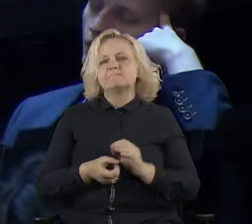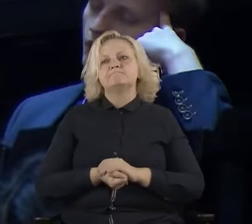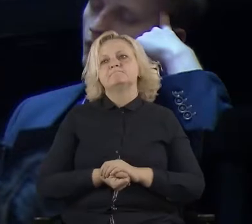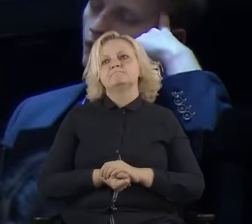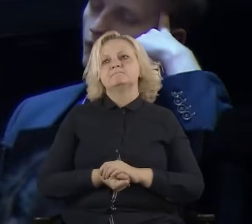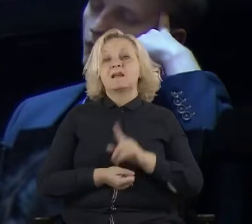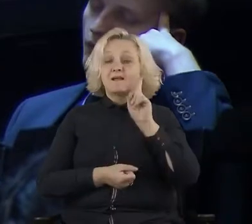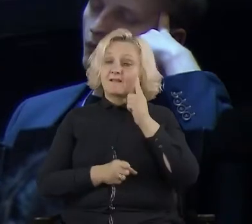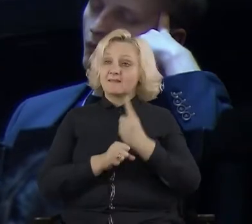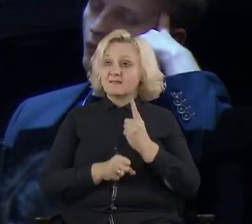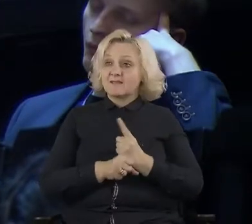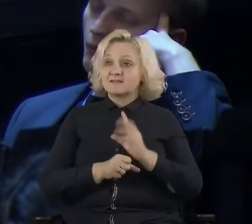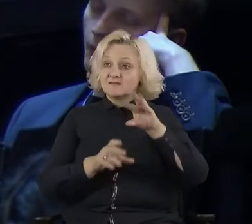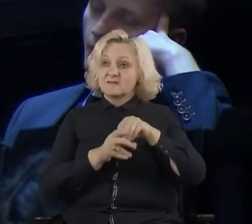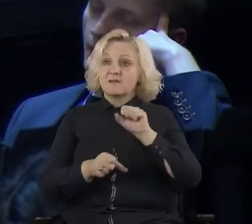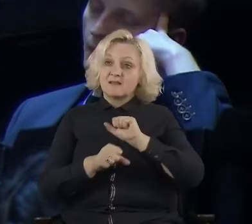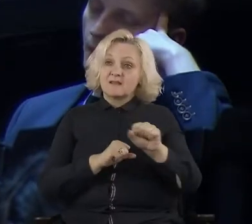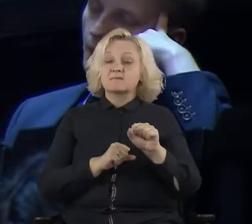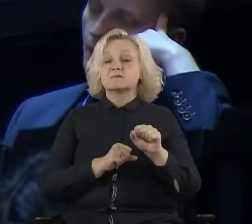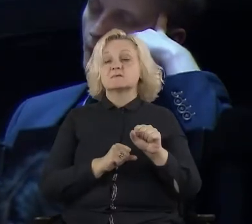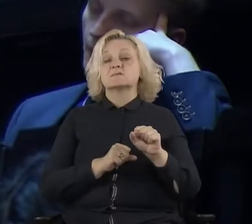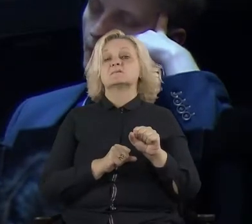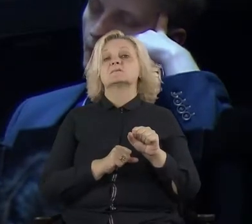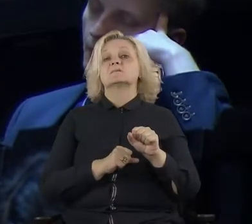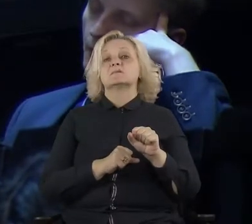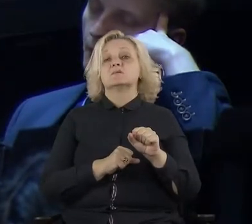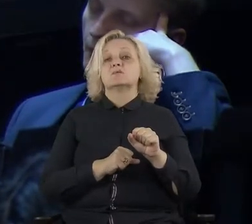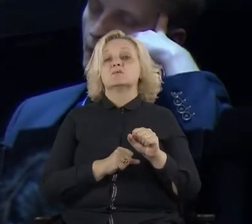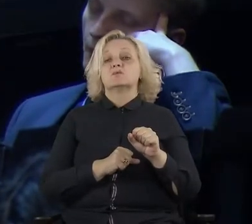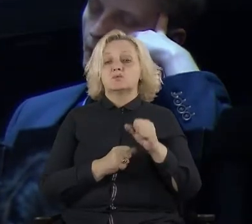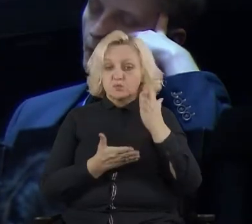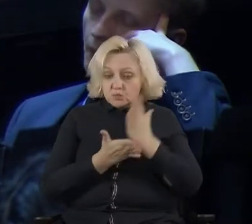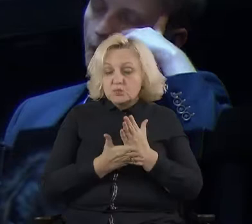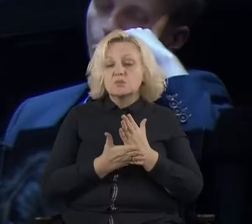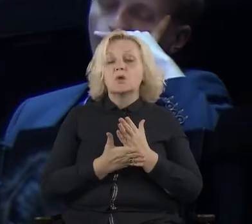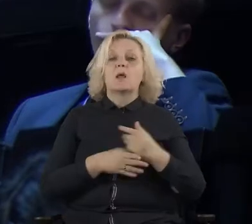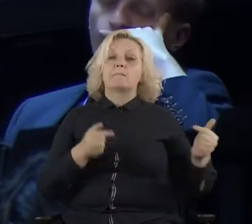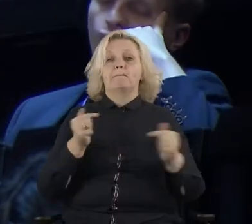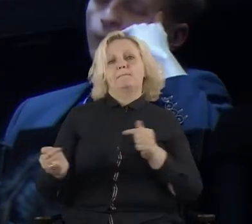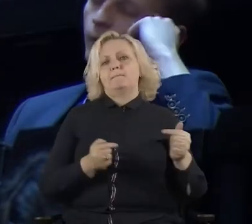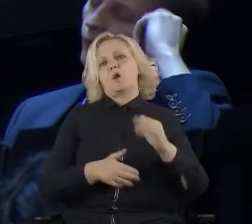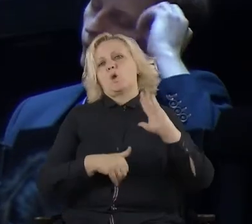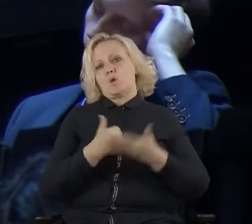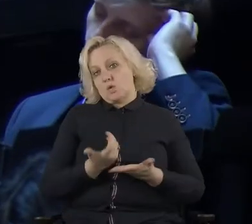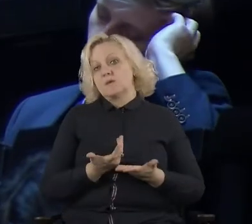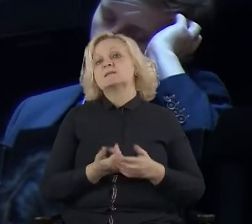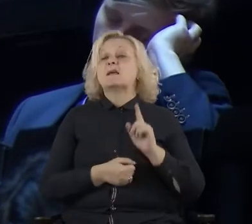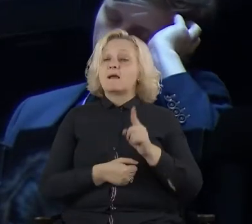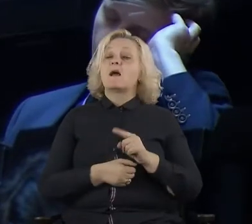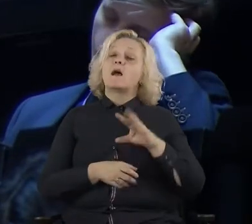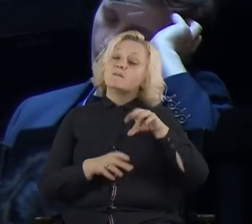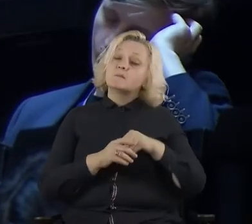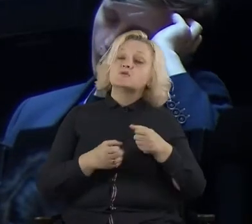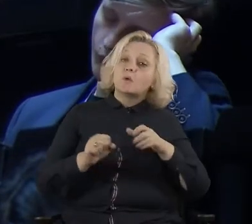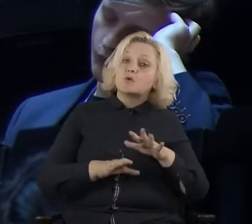that stops. So I think one way of building trust and that's what we did in, in, city is like also incorporating